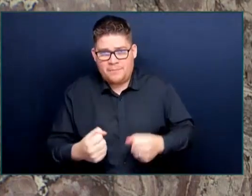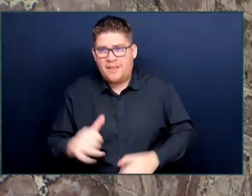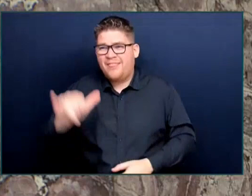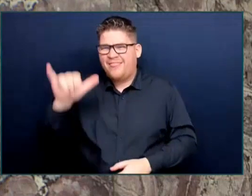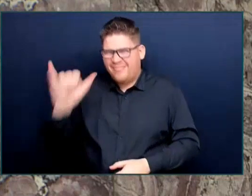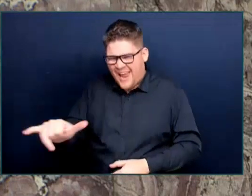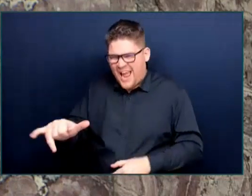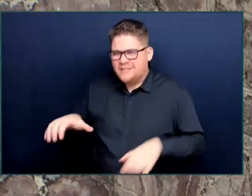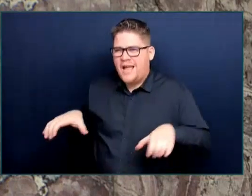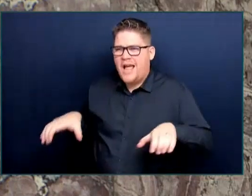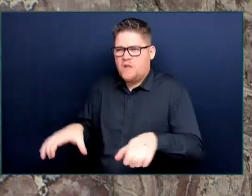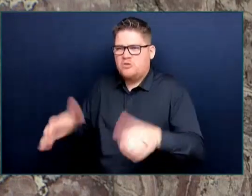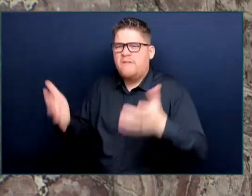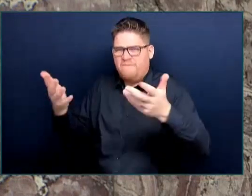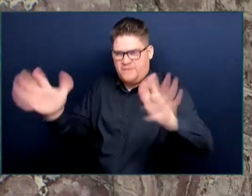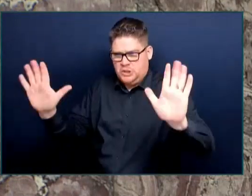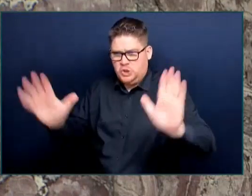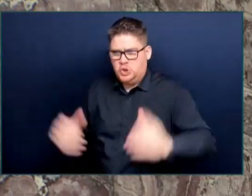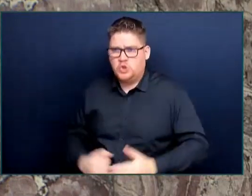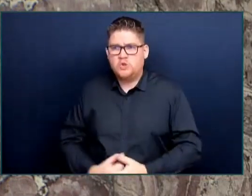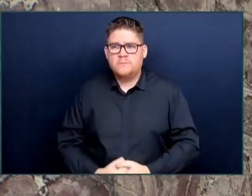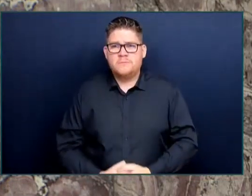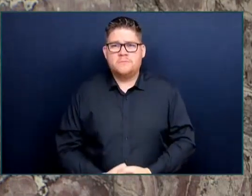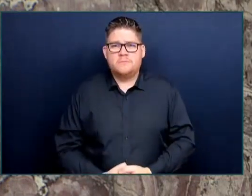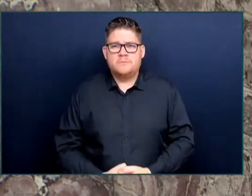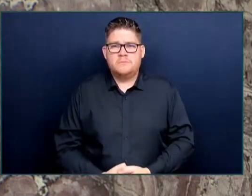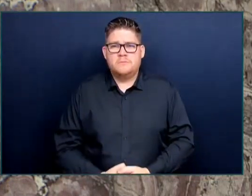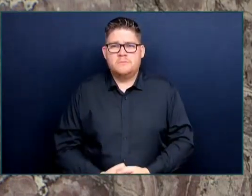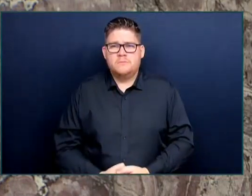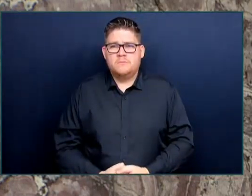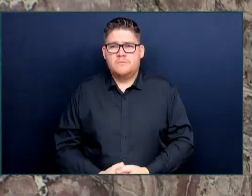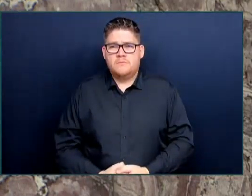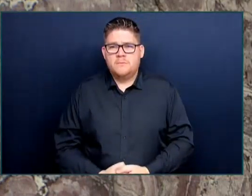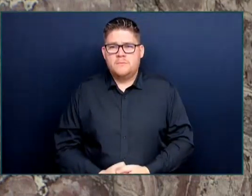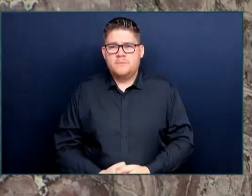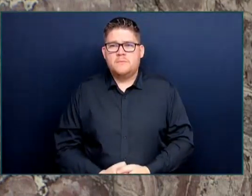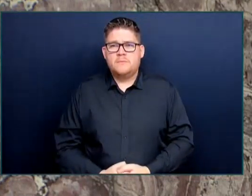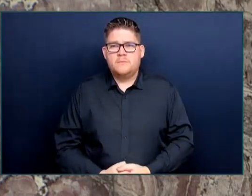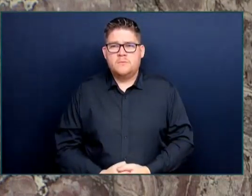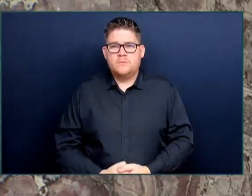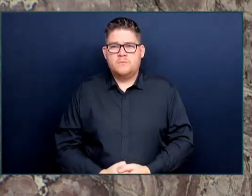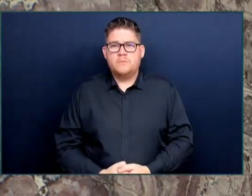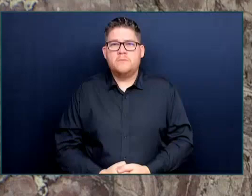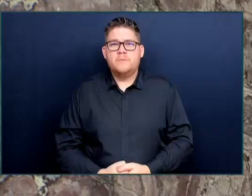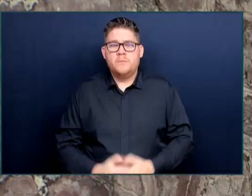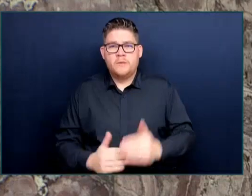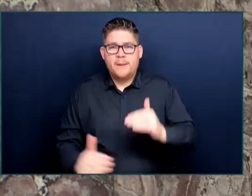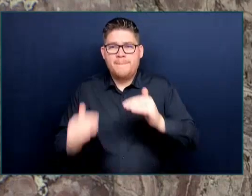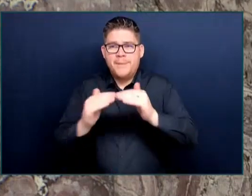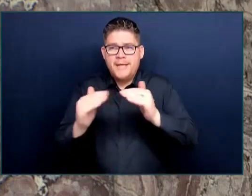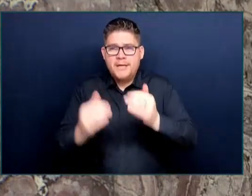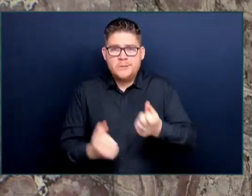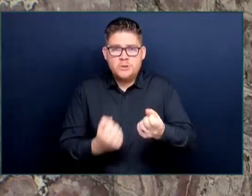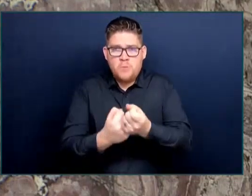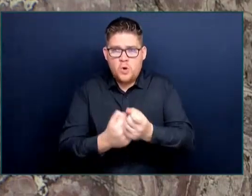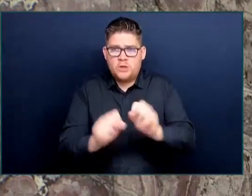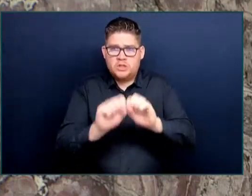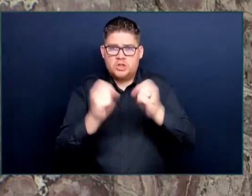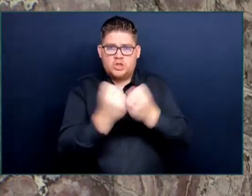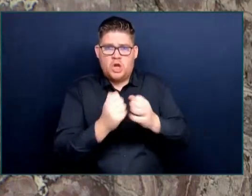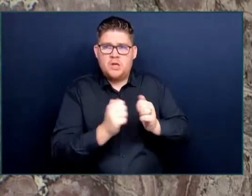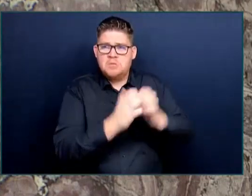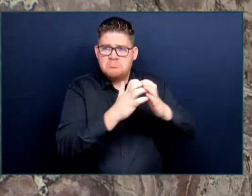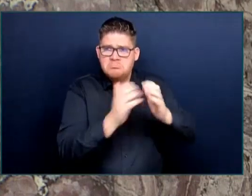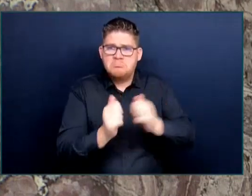Hear assisted care teams, Honourable Speaker, which have shown huge success on the North Shore and in New Westminster being expanded across this